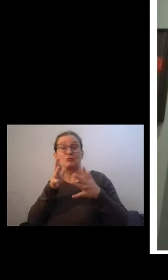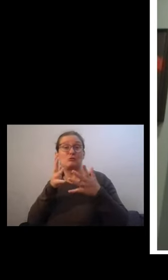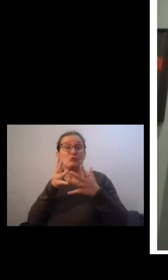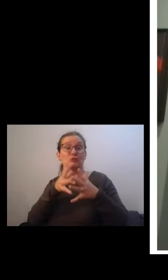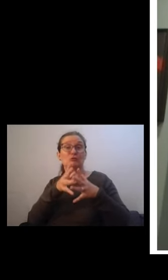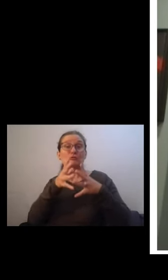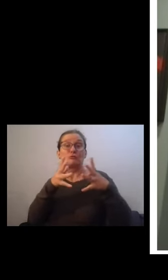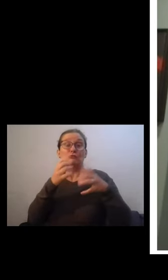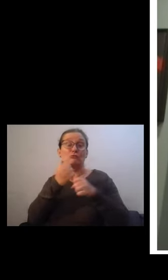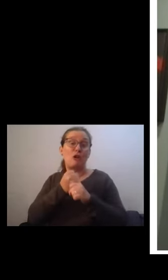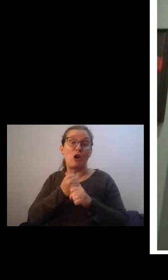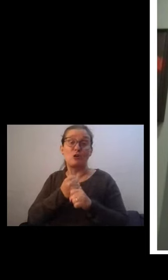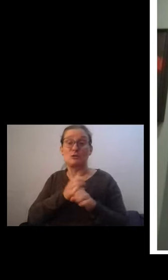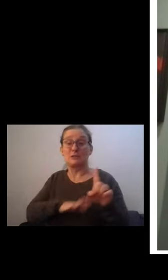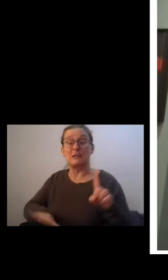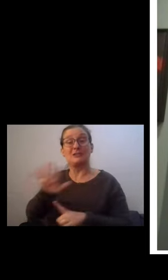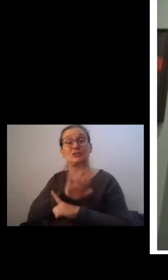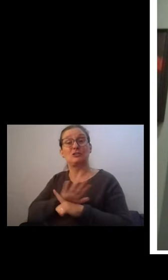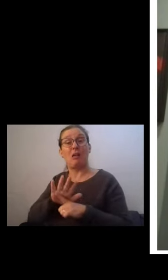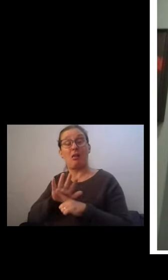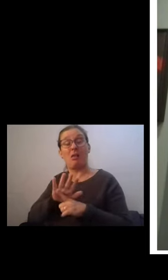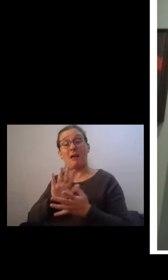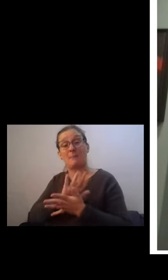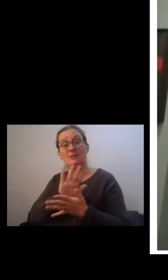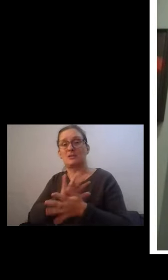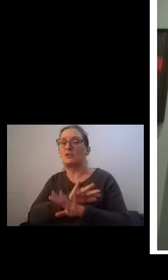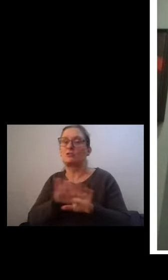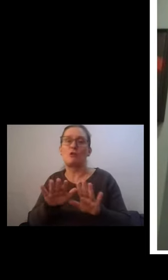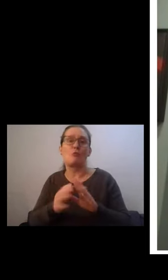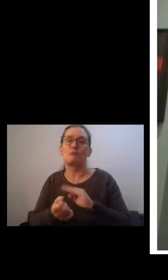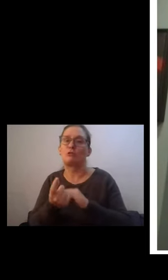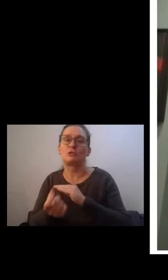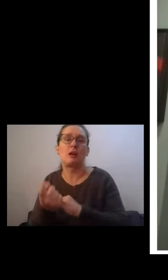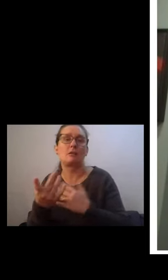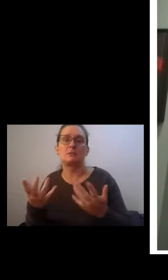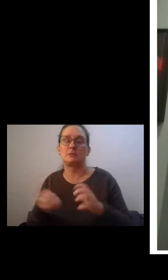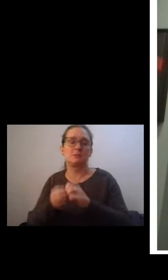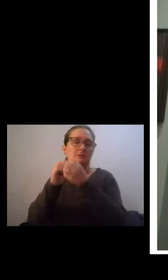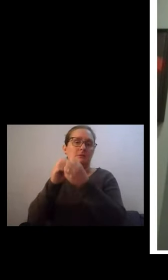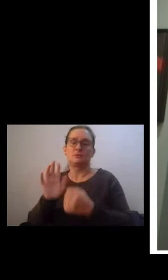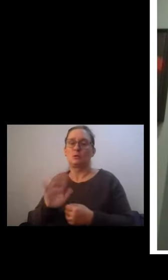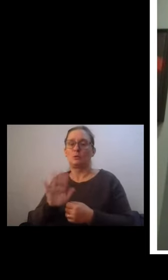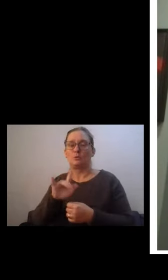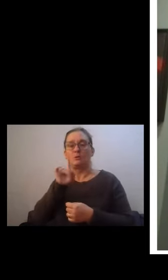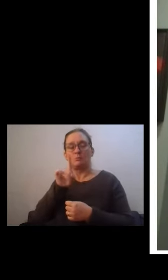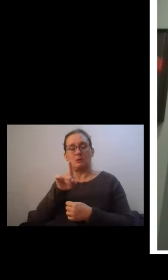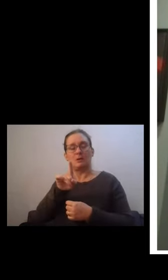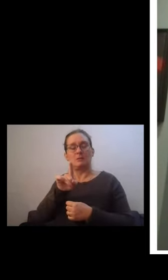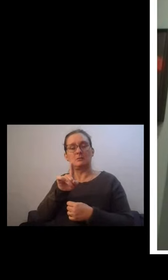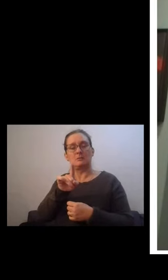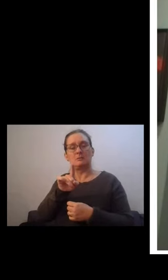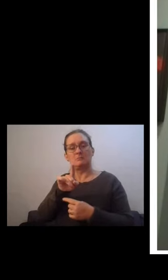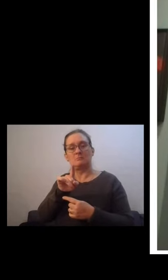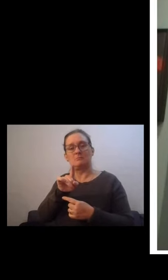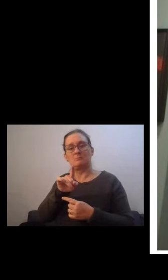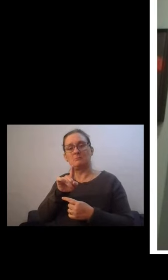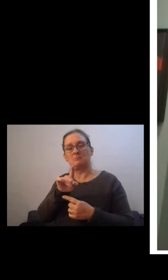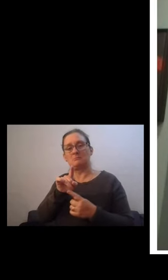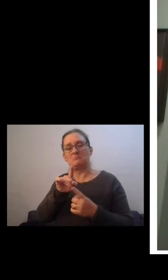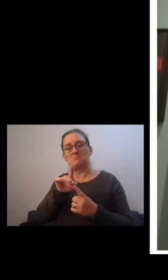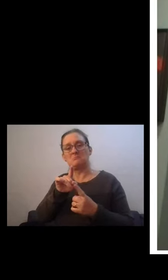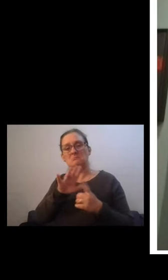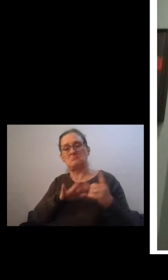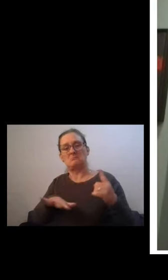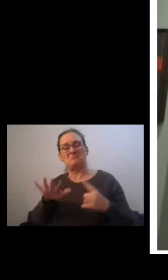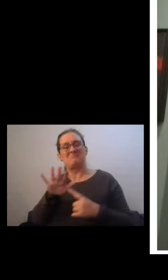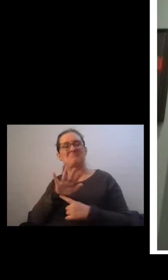national product. But the fact is, is it has percolated pretty much throughout all the country of Bhutan. And I think that